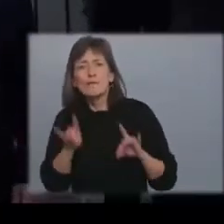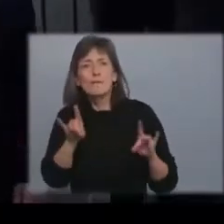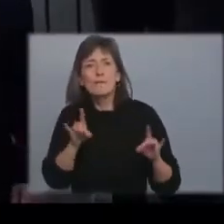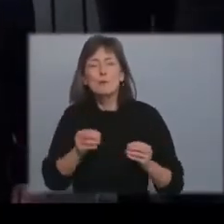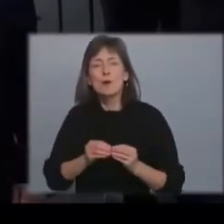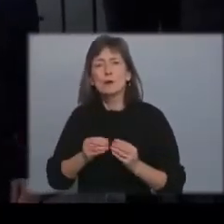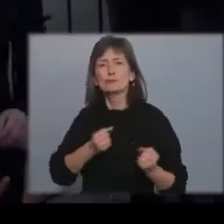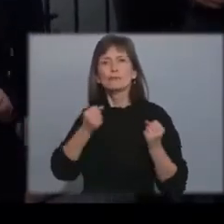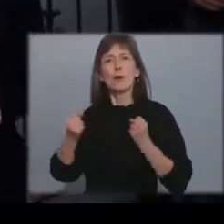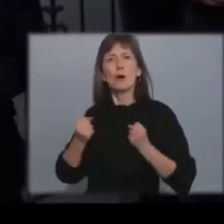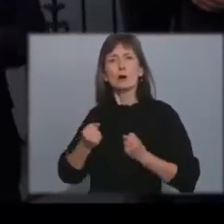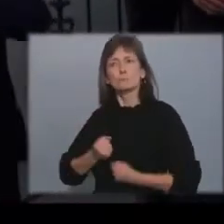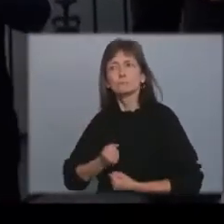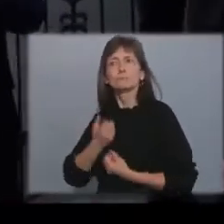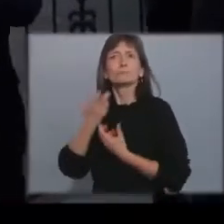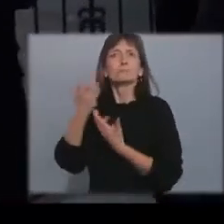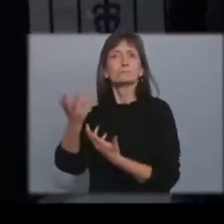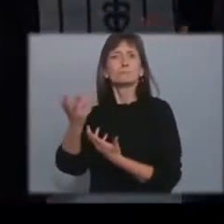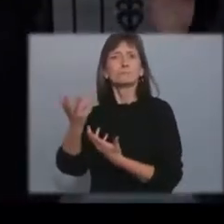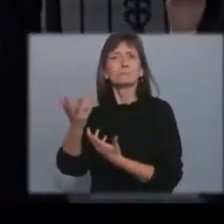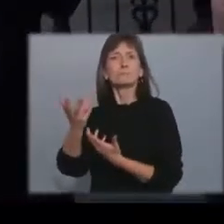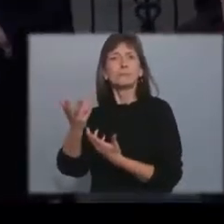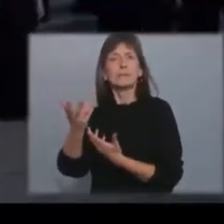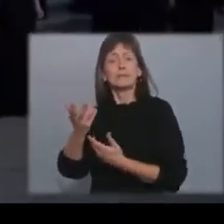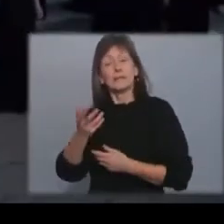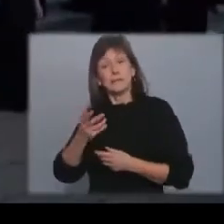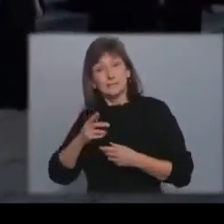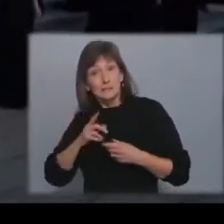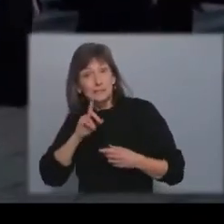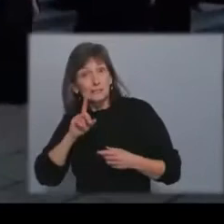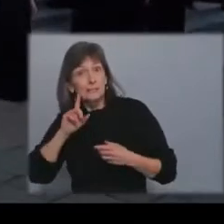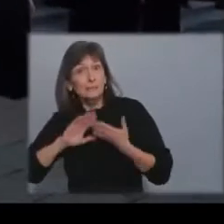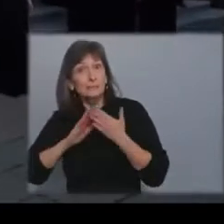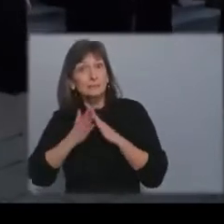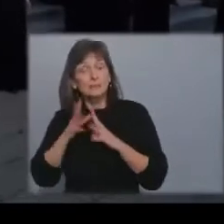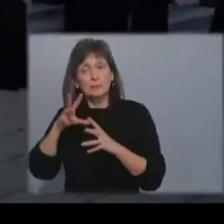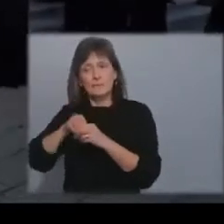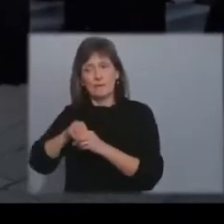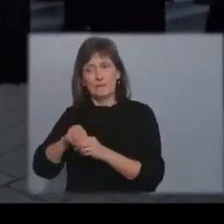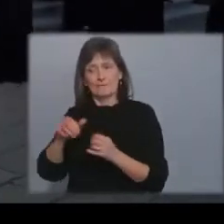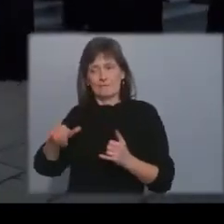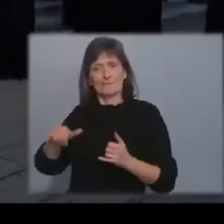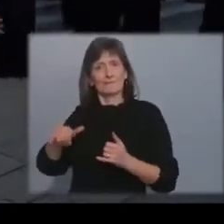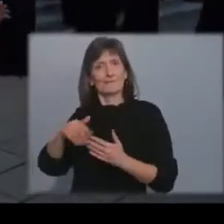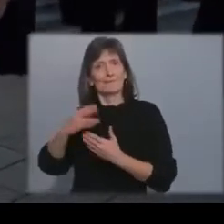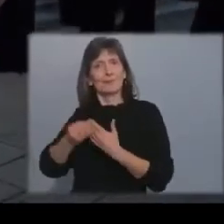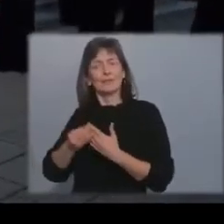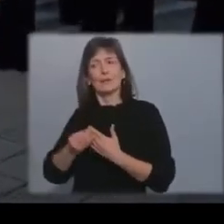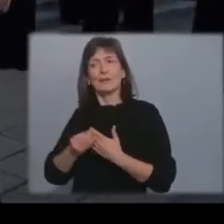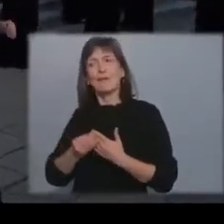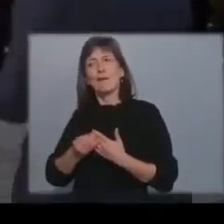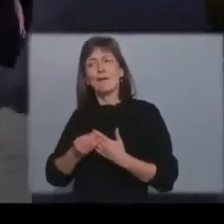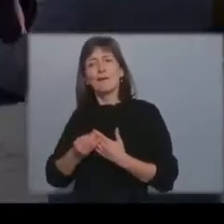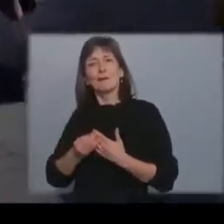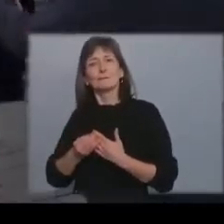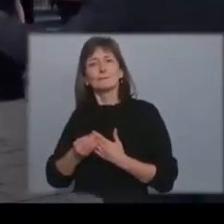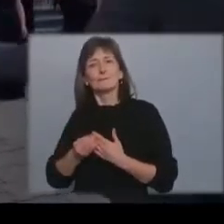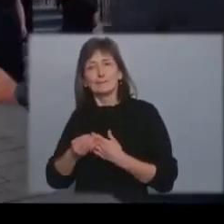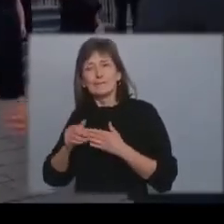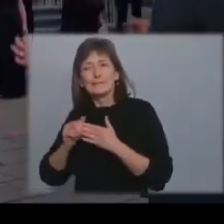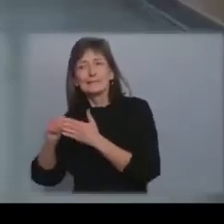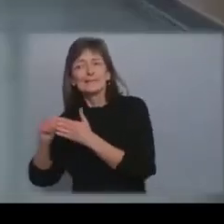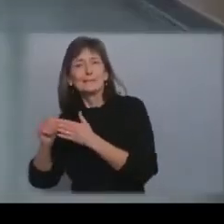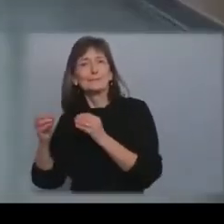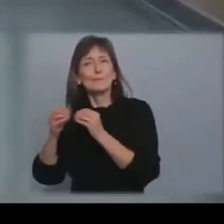with this project provided us with many opportunities a pivotal piece was our